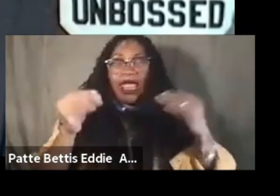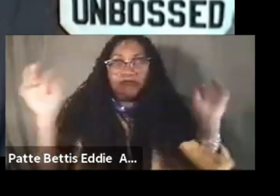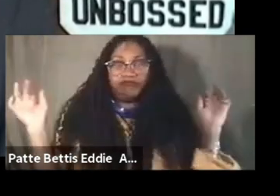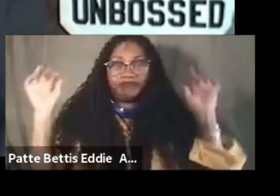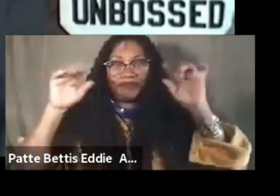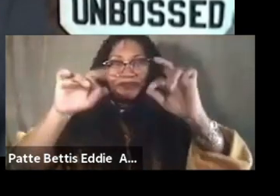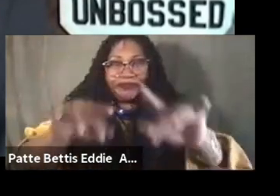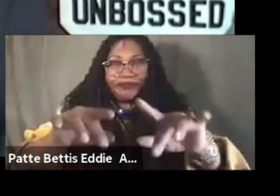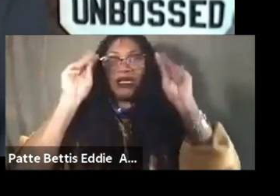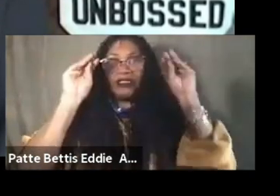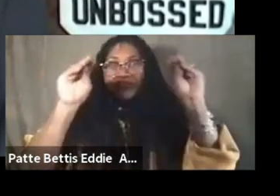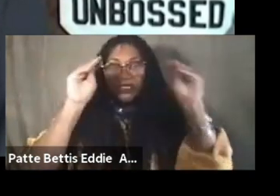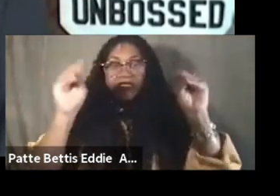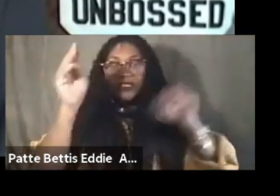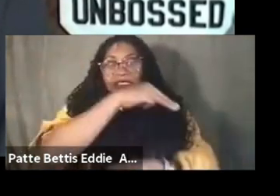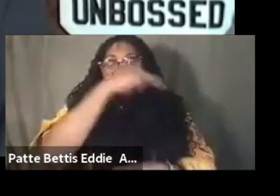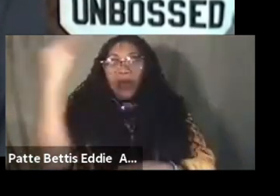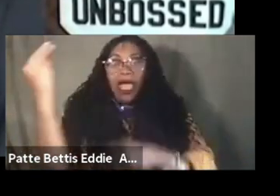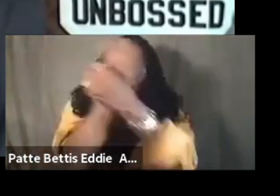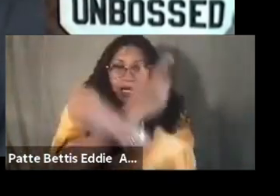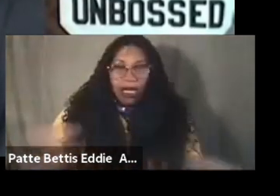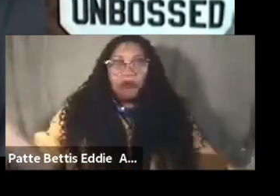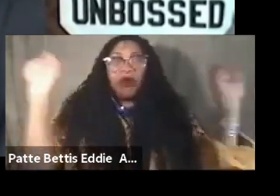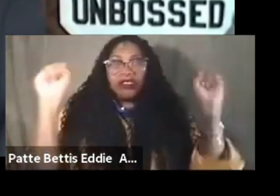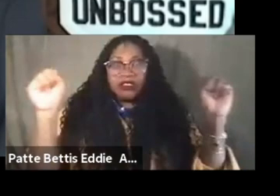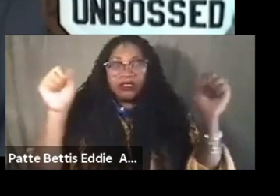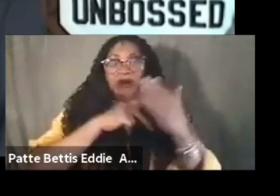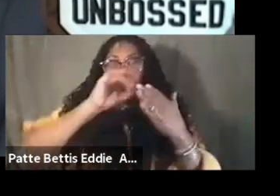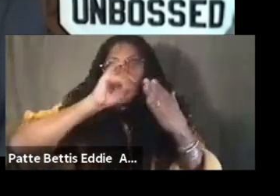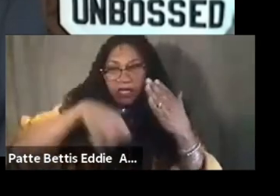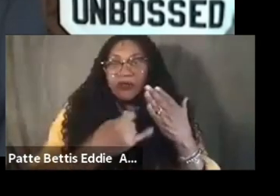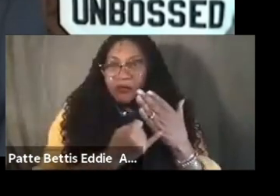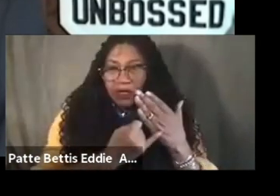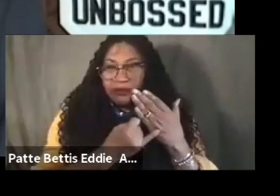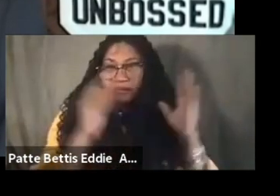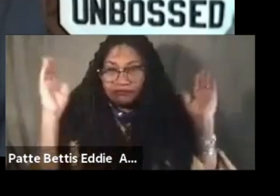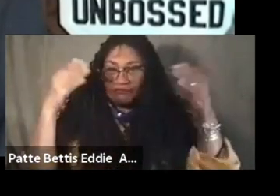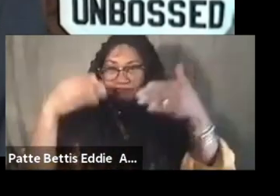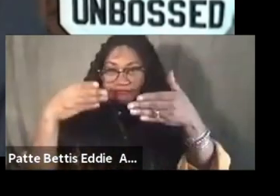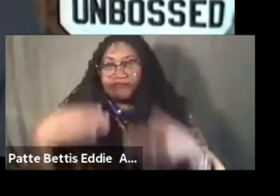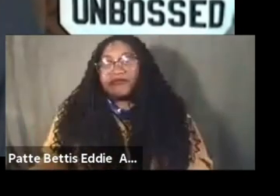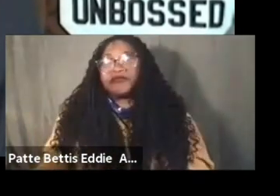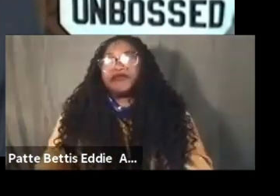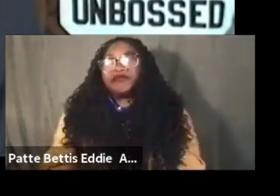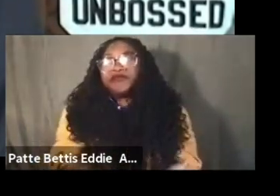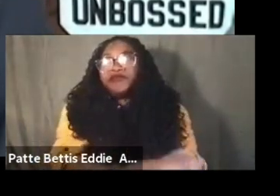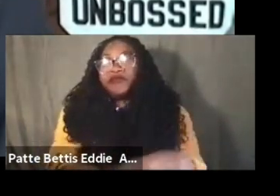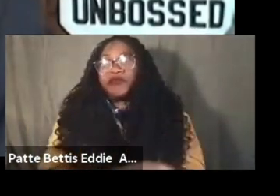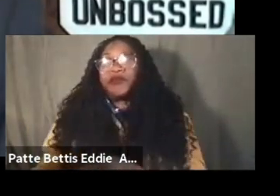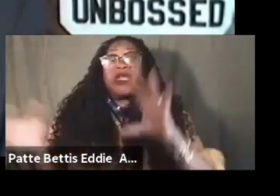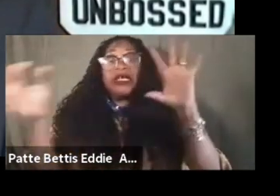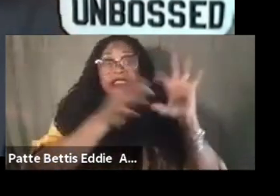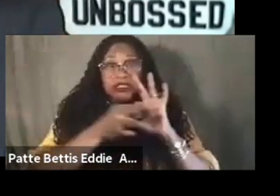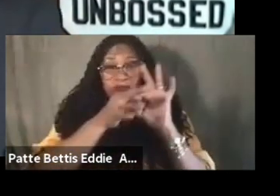teach-in is a black liberation center project is a black liberation center project it is an association